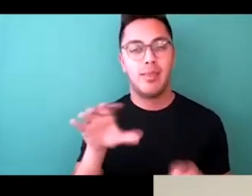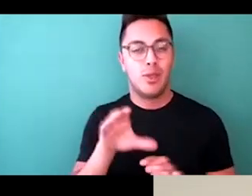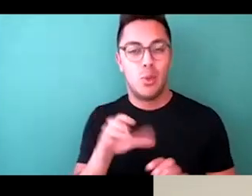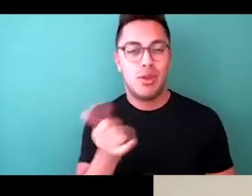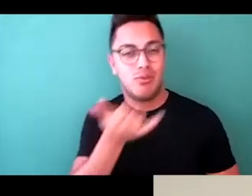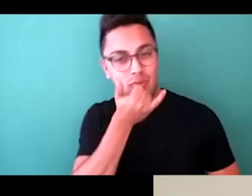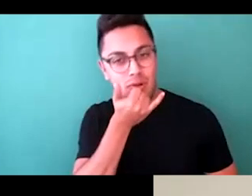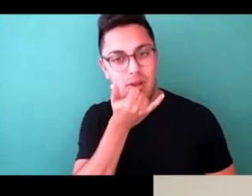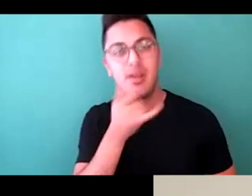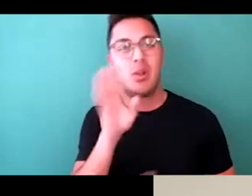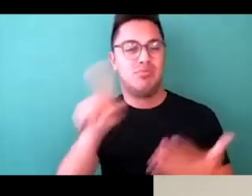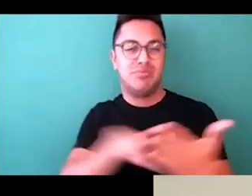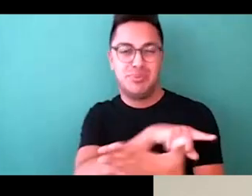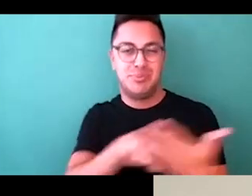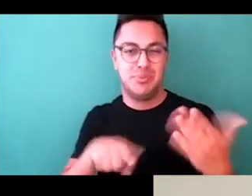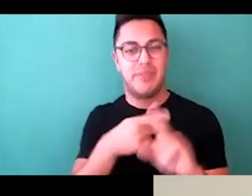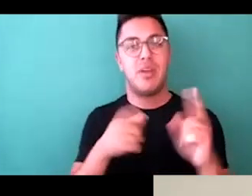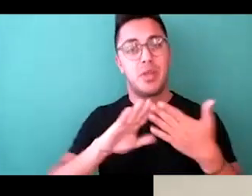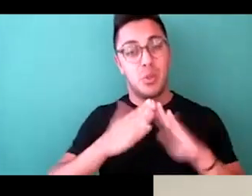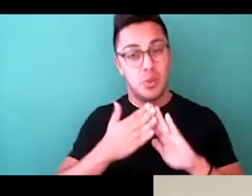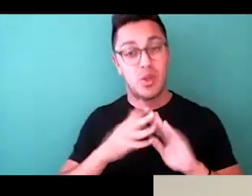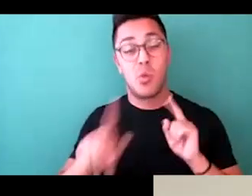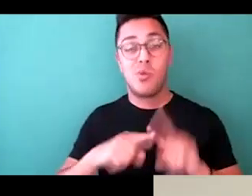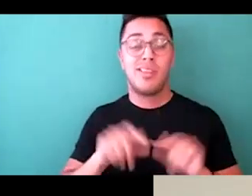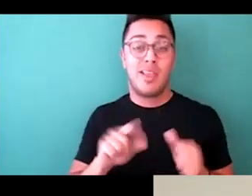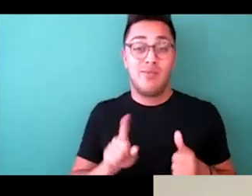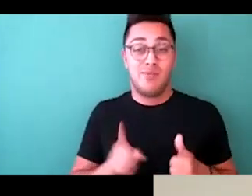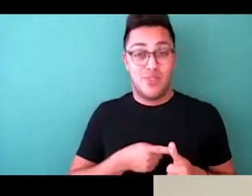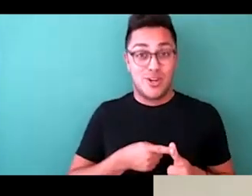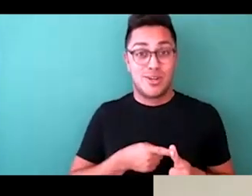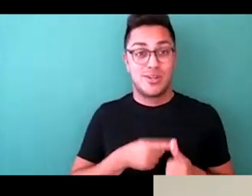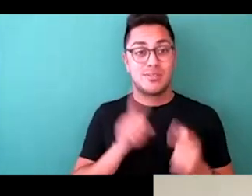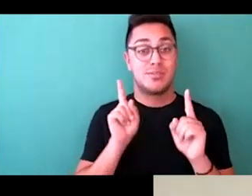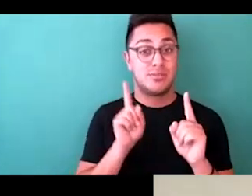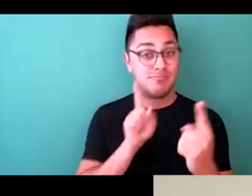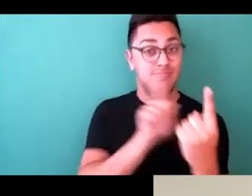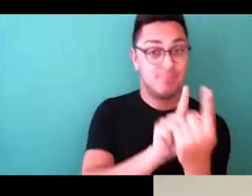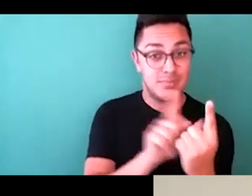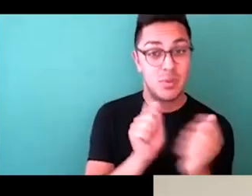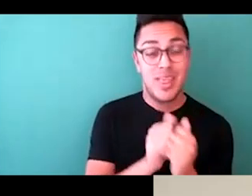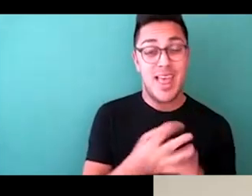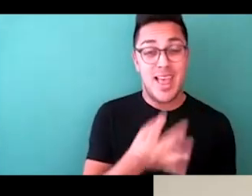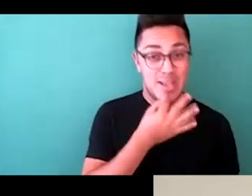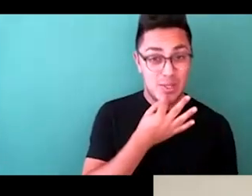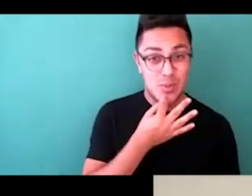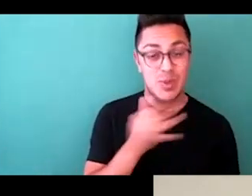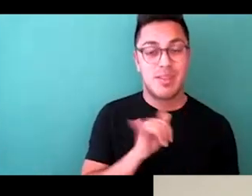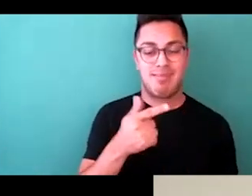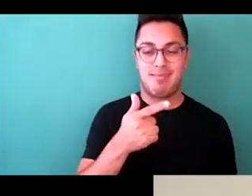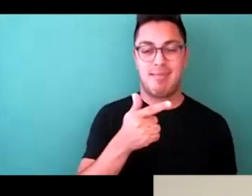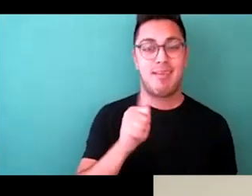they get bashed by the community. When they could have simply gone to an expert like gamut management, runway of dreams,